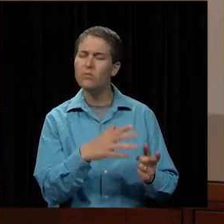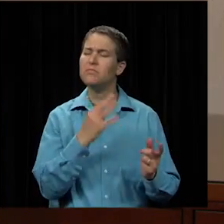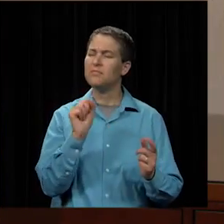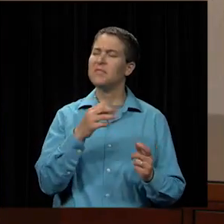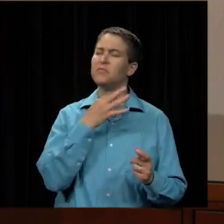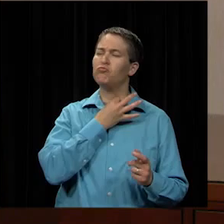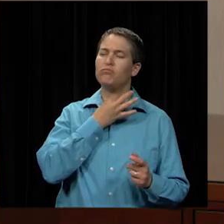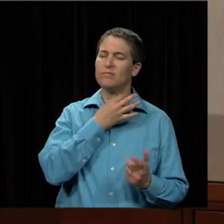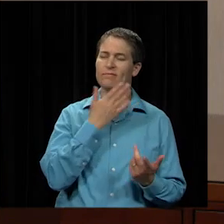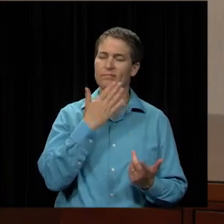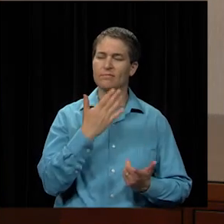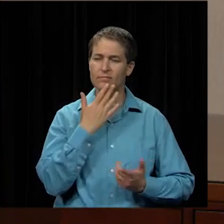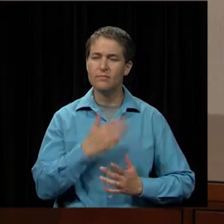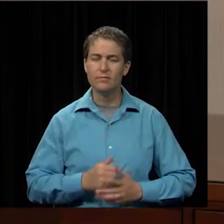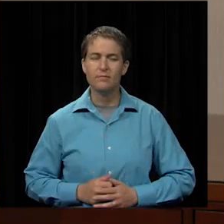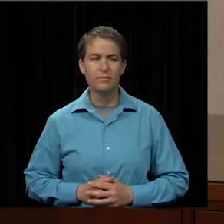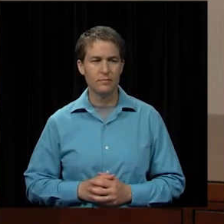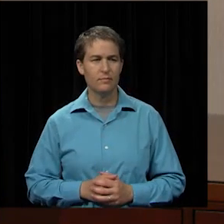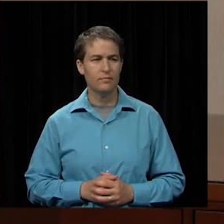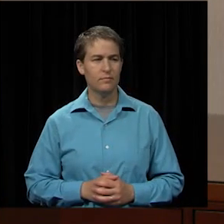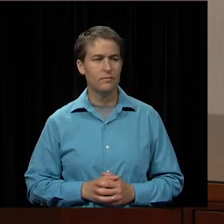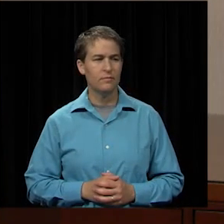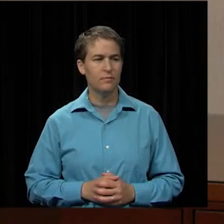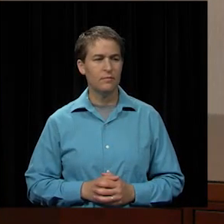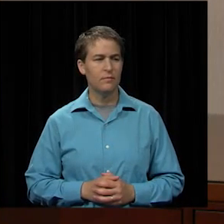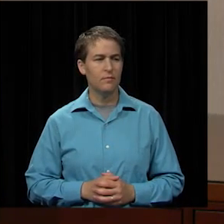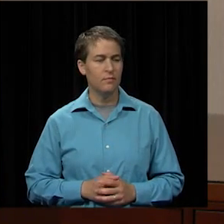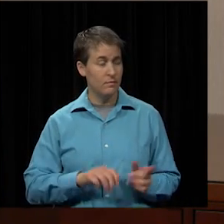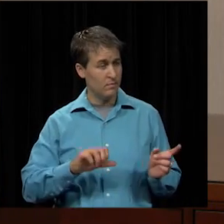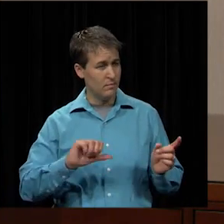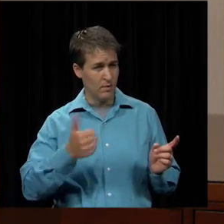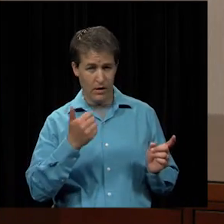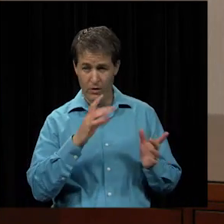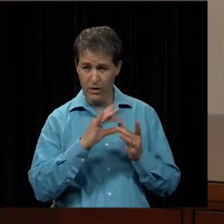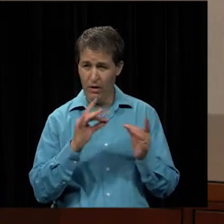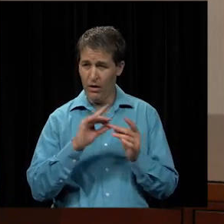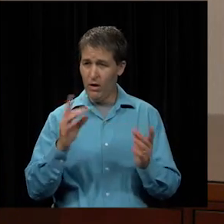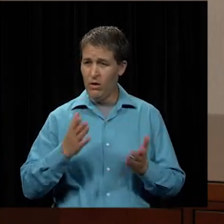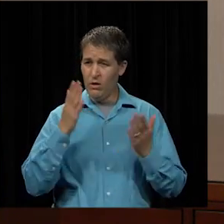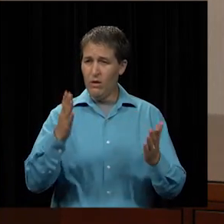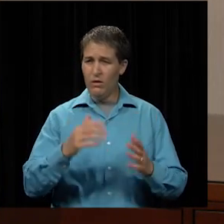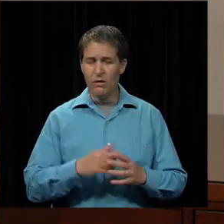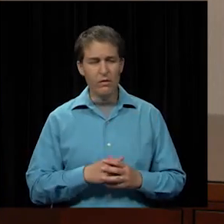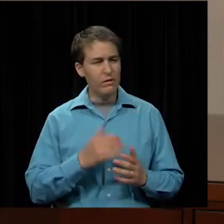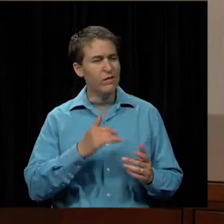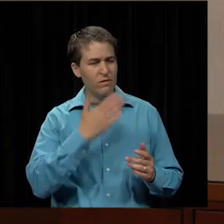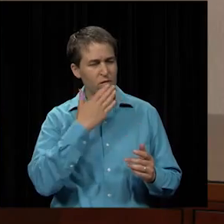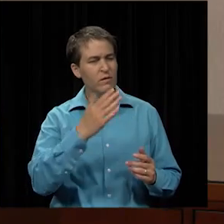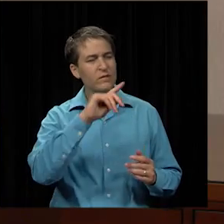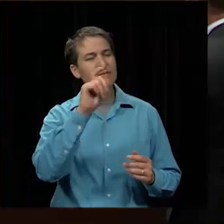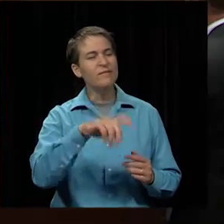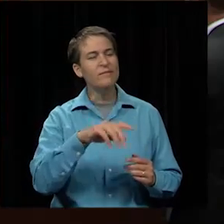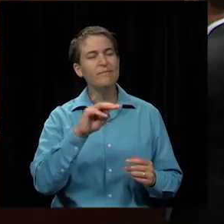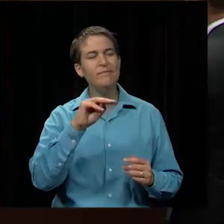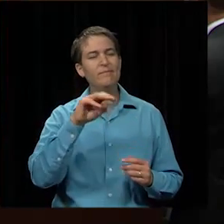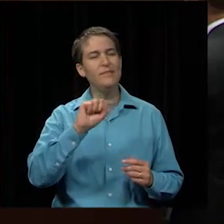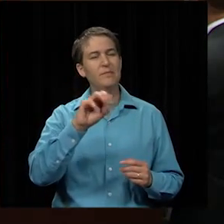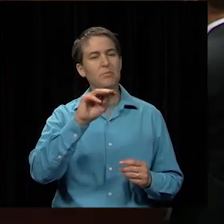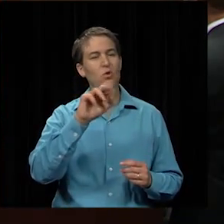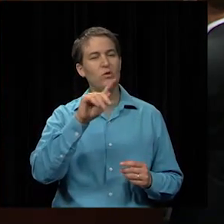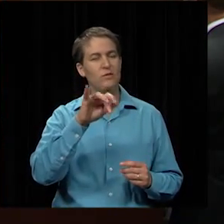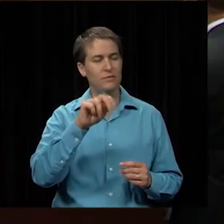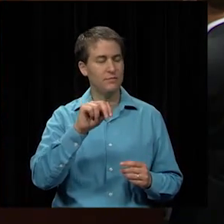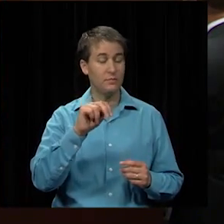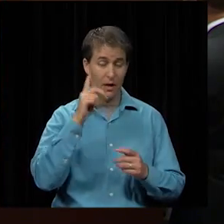any other comments or emotion and that was a good question um ms martin and i think and when you